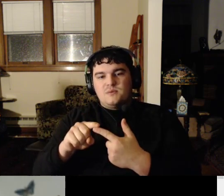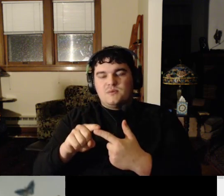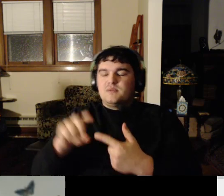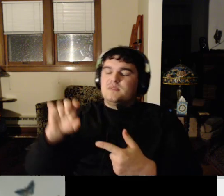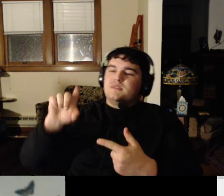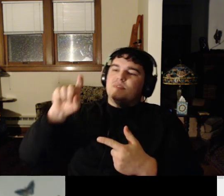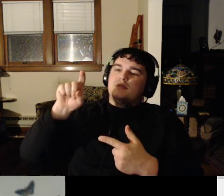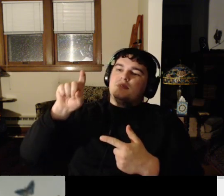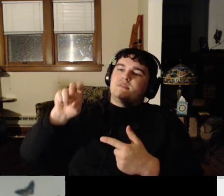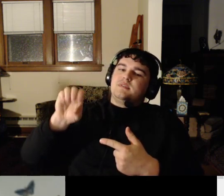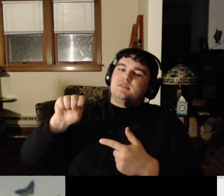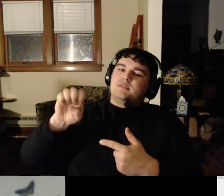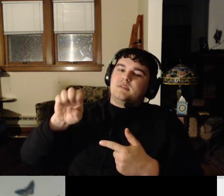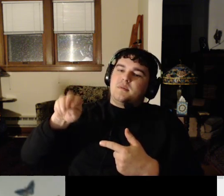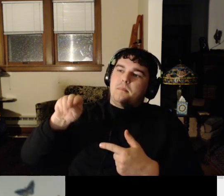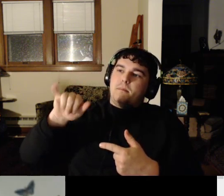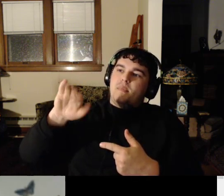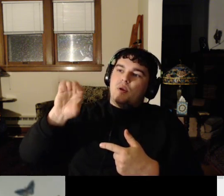Fanboys?